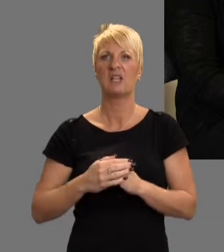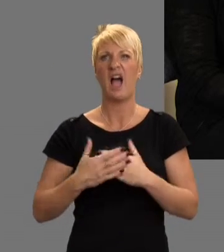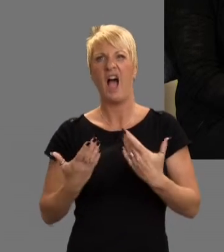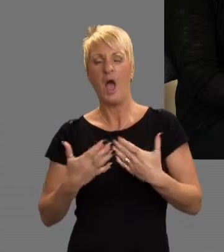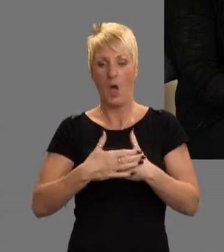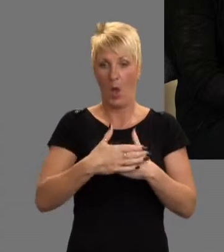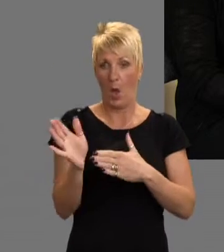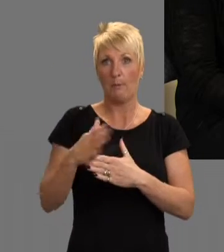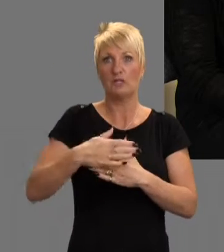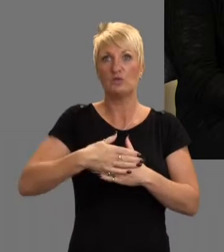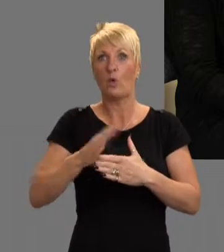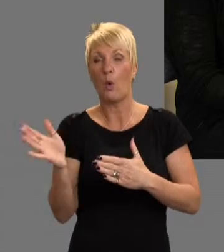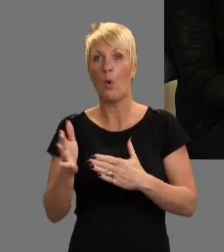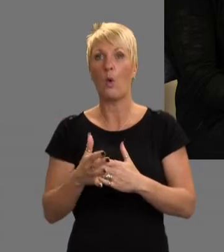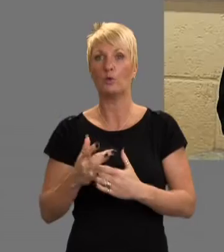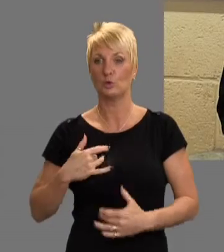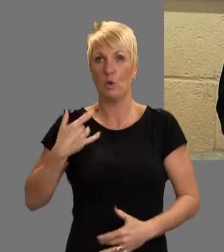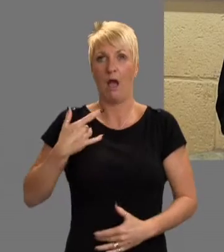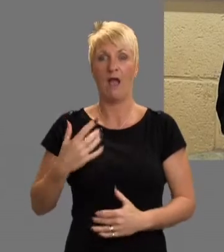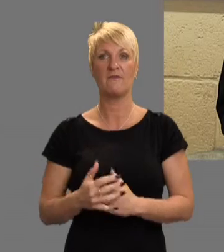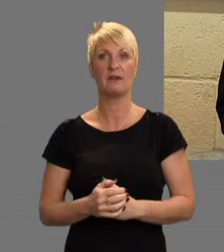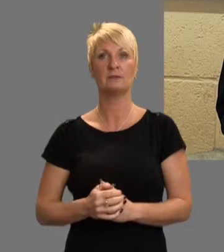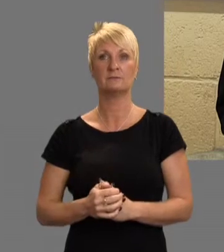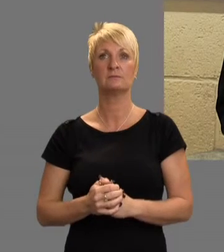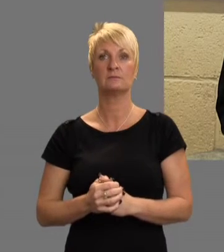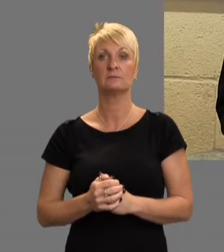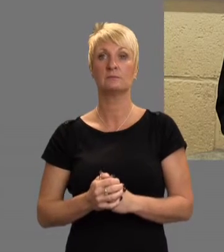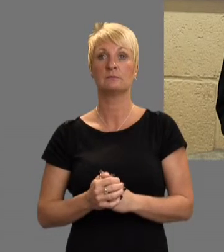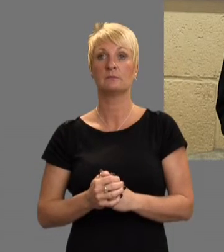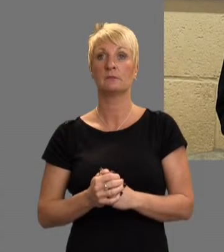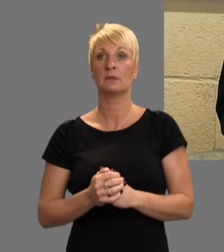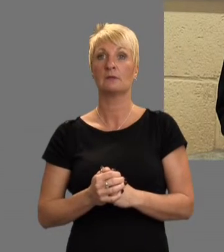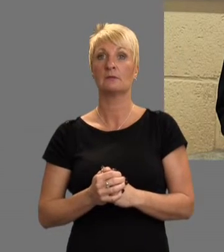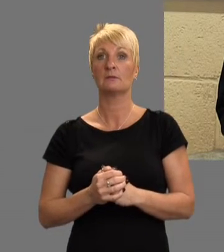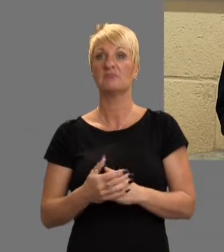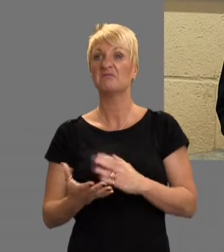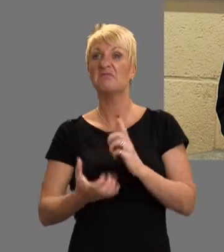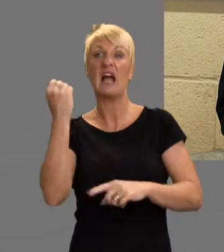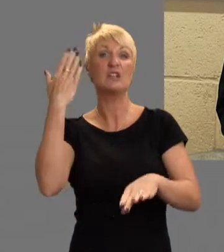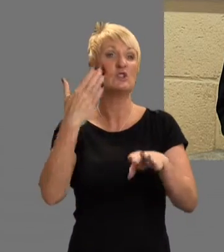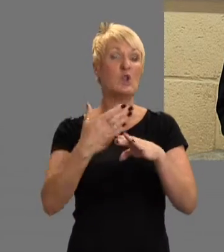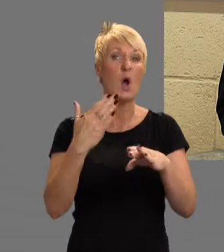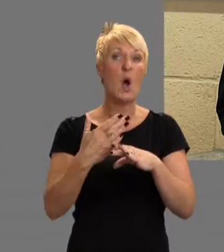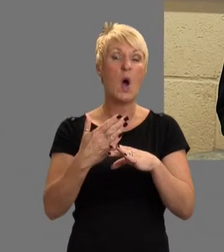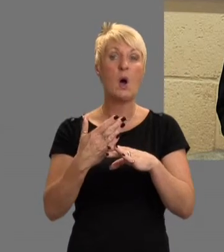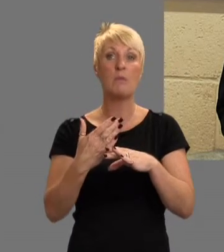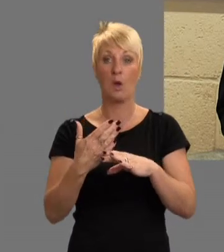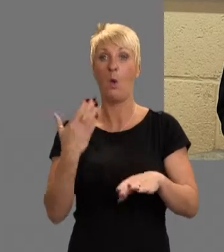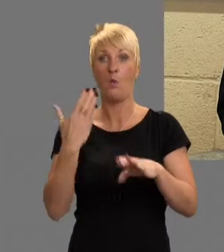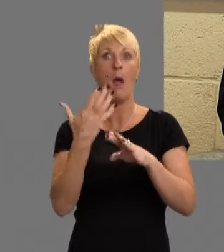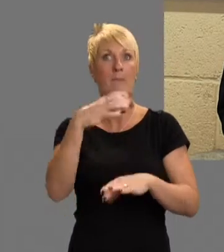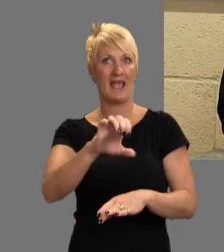the doors to life. I've had a job. I've done a work